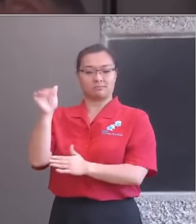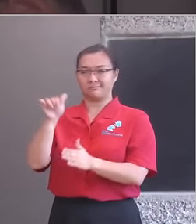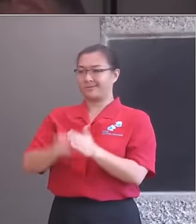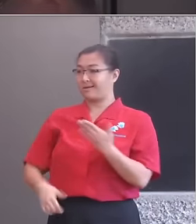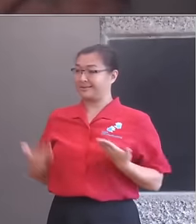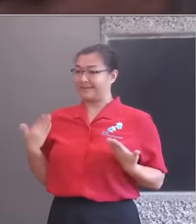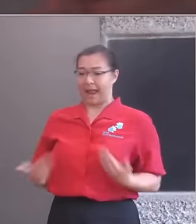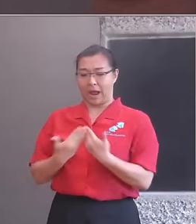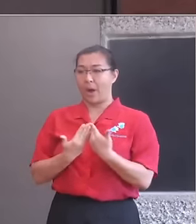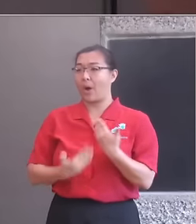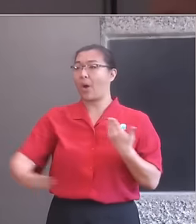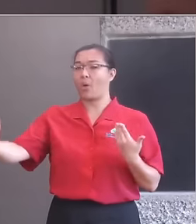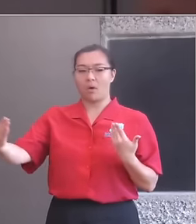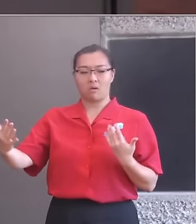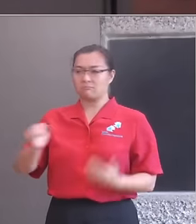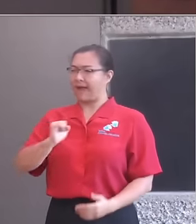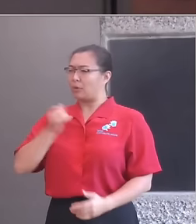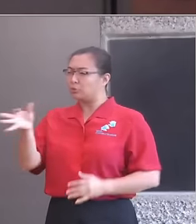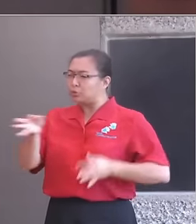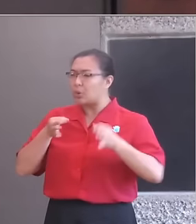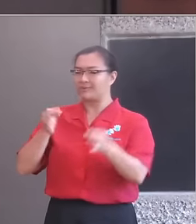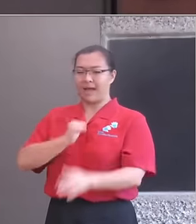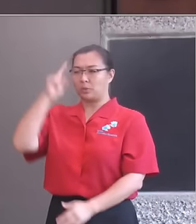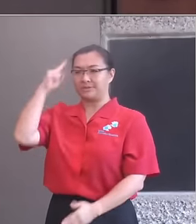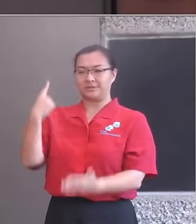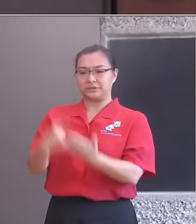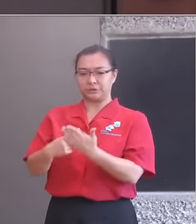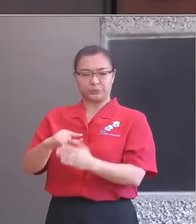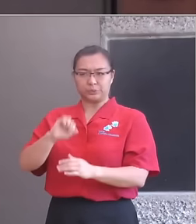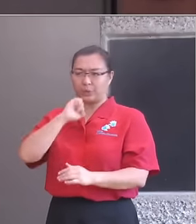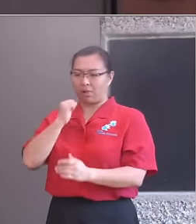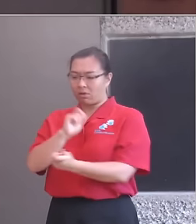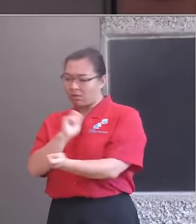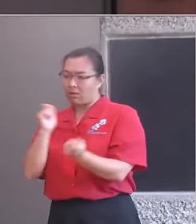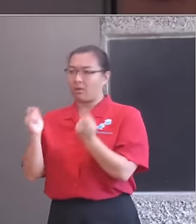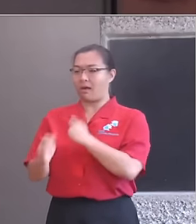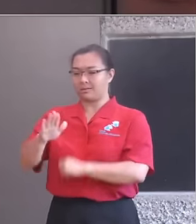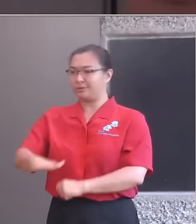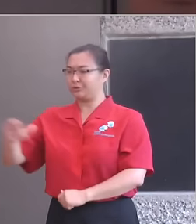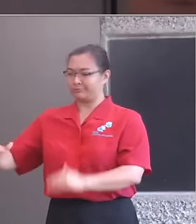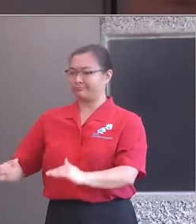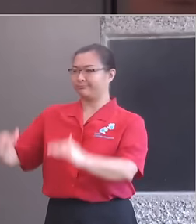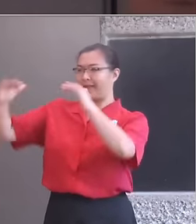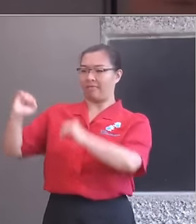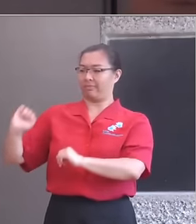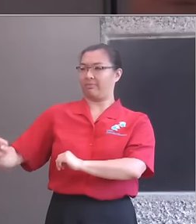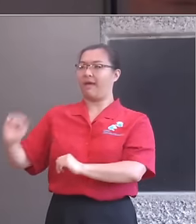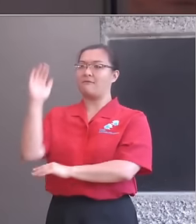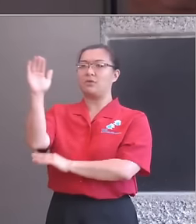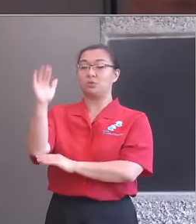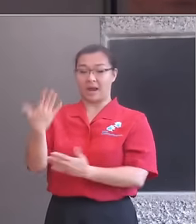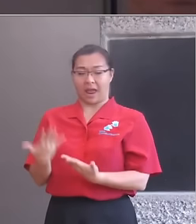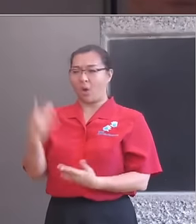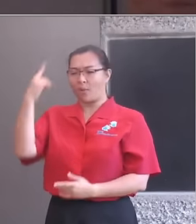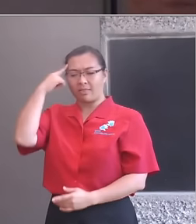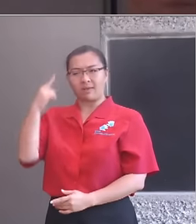Decisions taken now will define outcomes for the present generation of children. And right now the evidence is that too many of those children